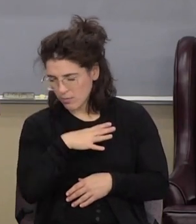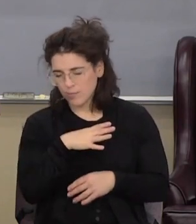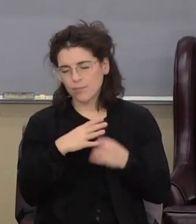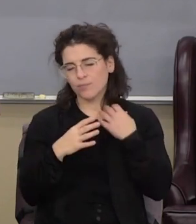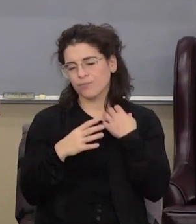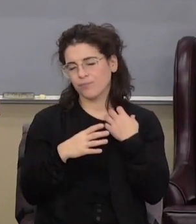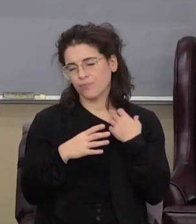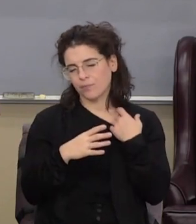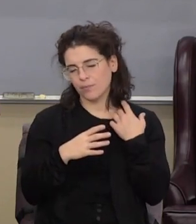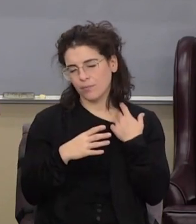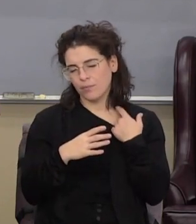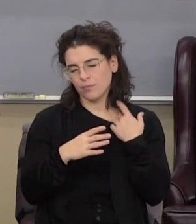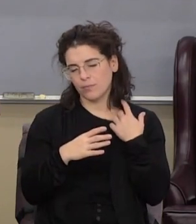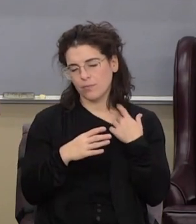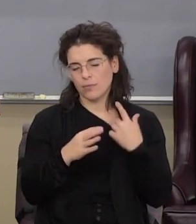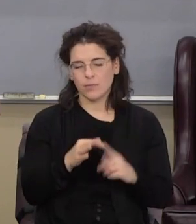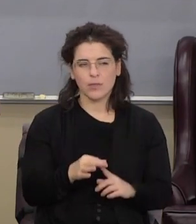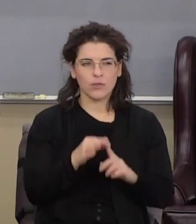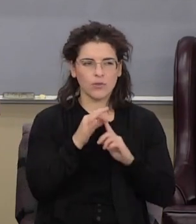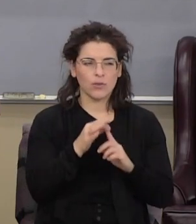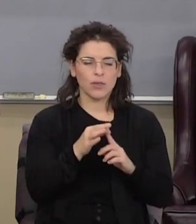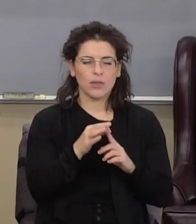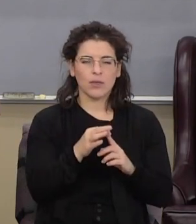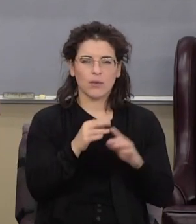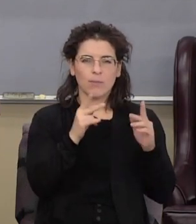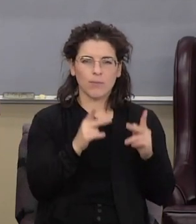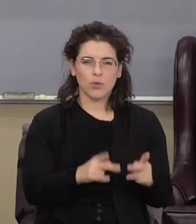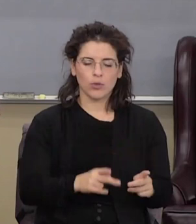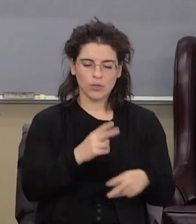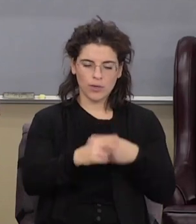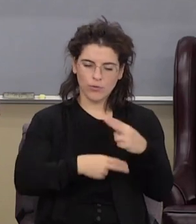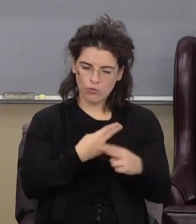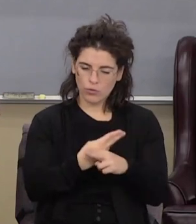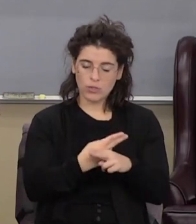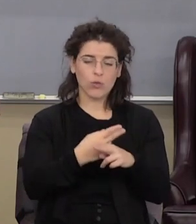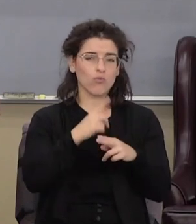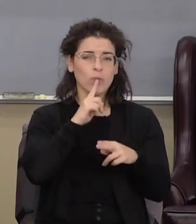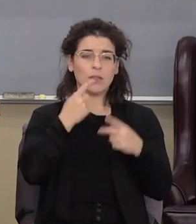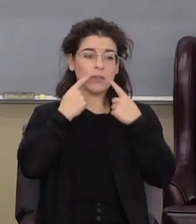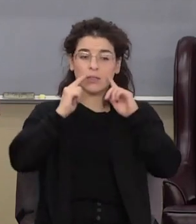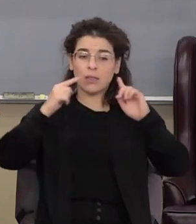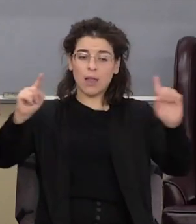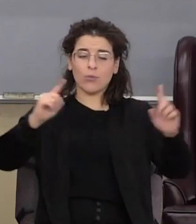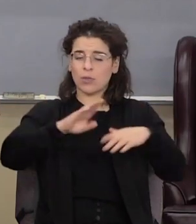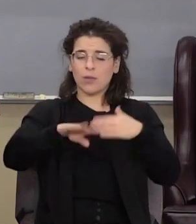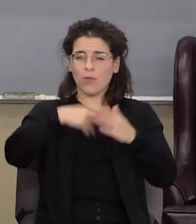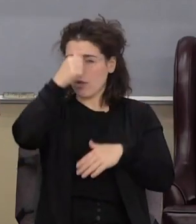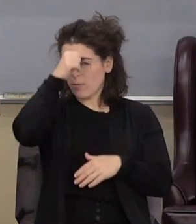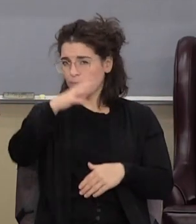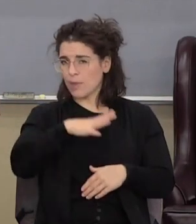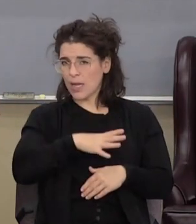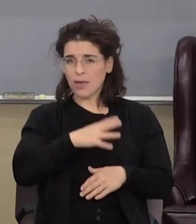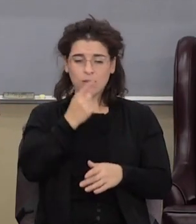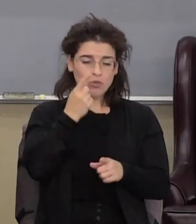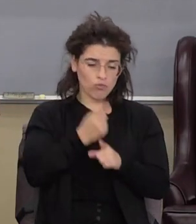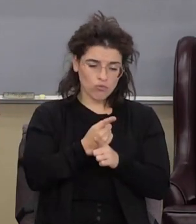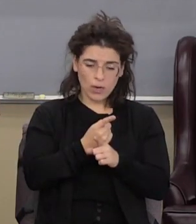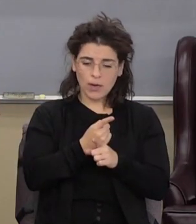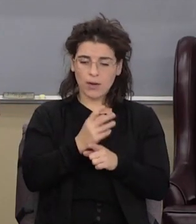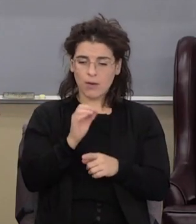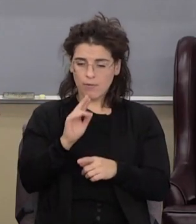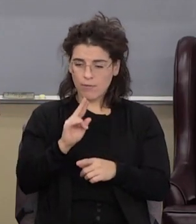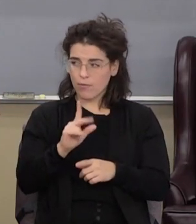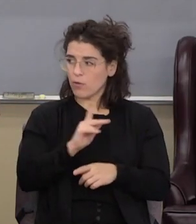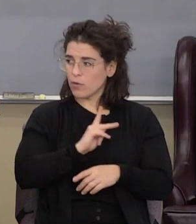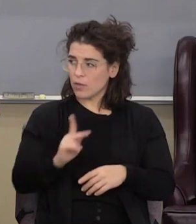He's the unique person of the universe. He's the celebrity of all mankind. He's the rightful king of the universe.